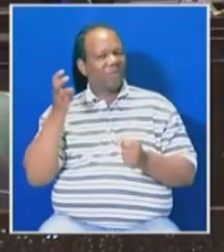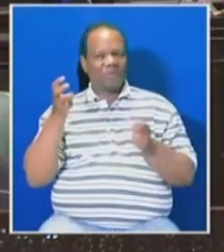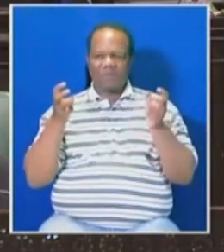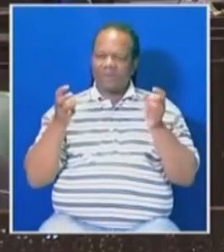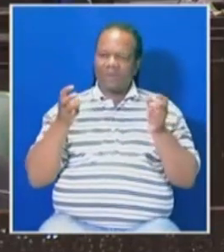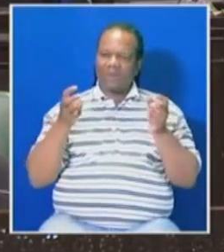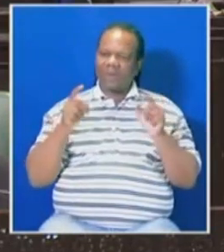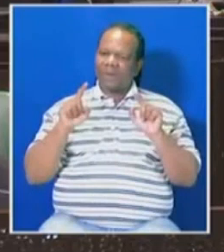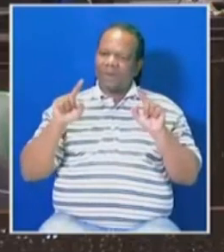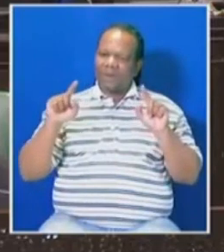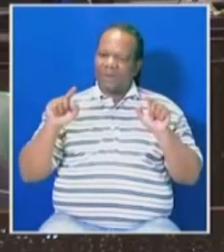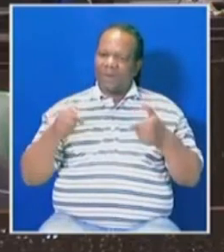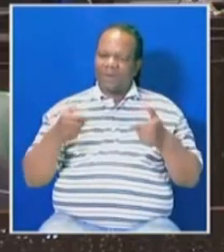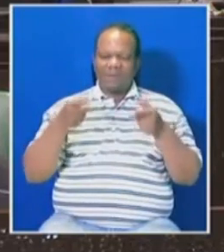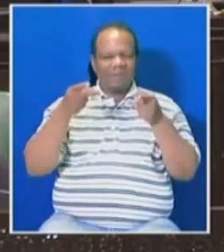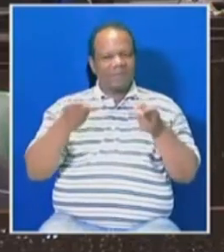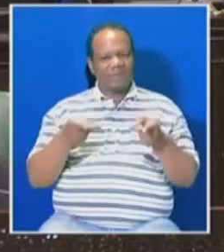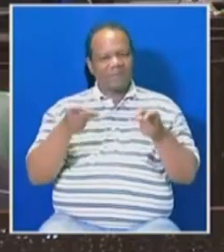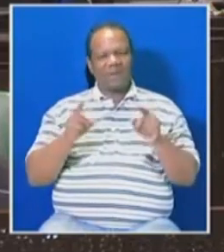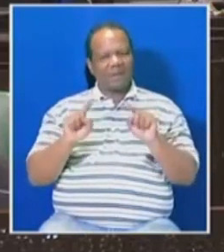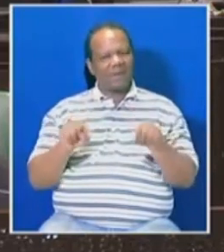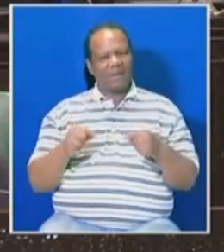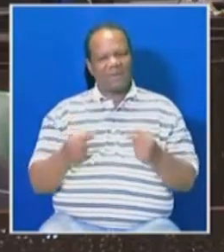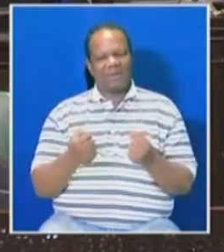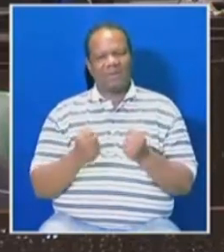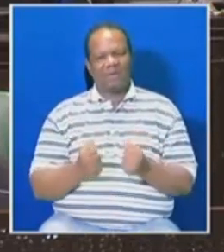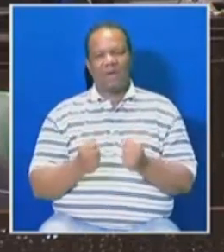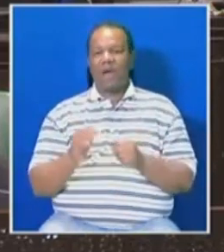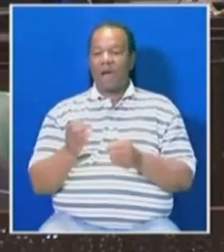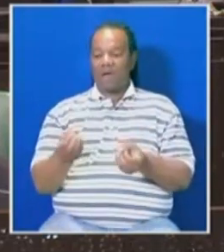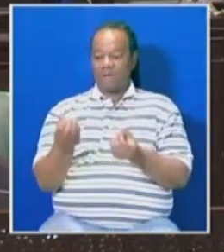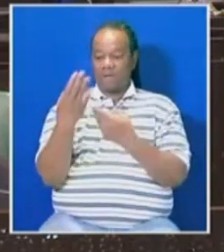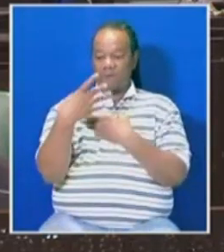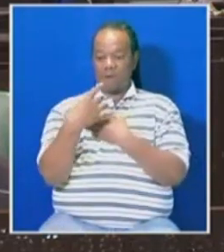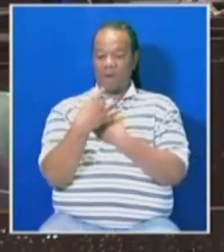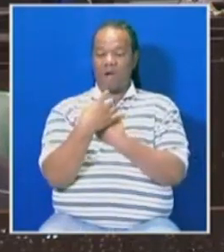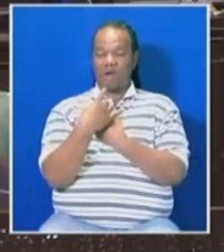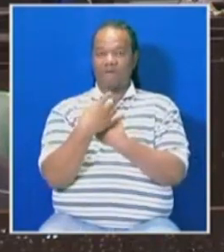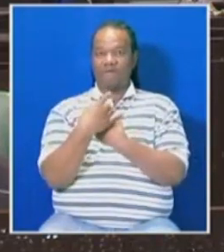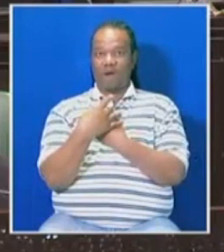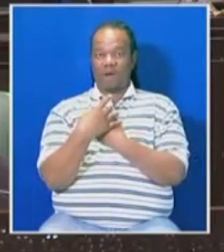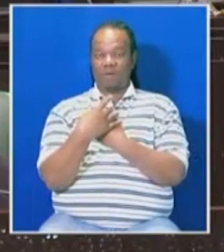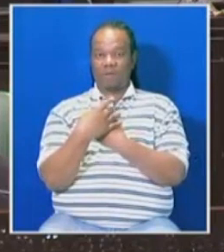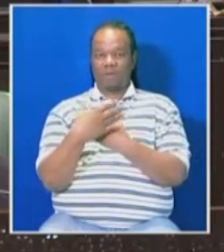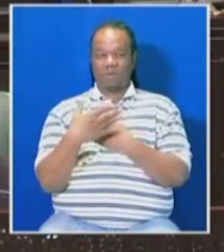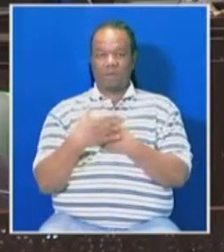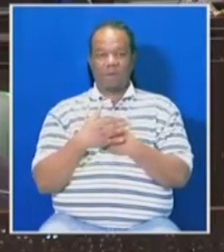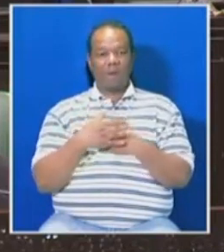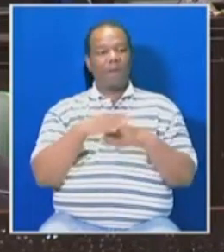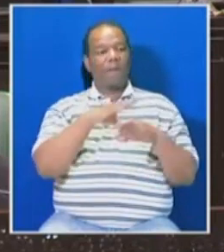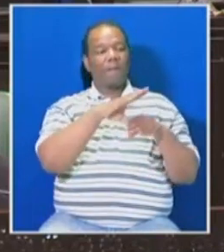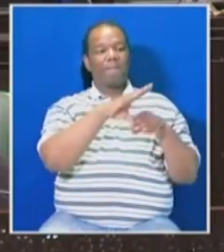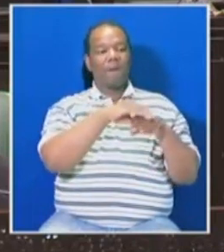I'm informed and advise that the Honorable Member on the